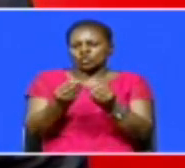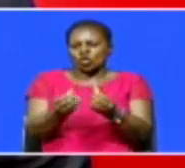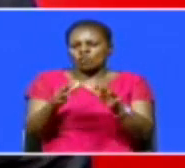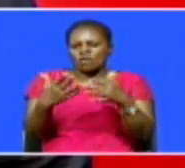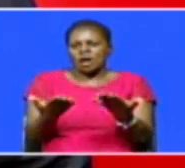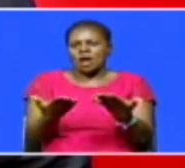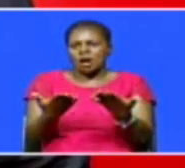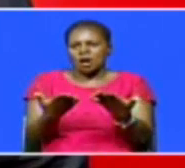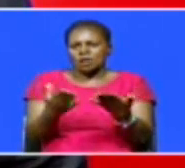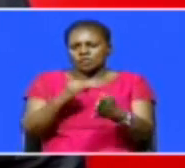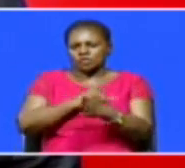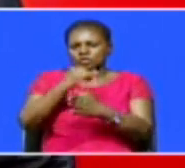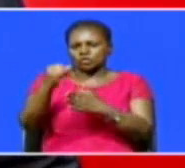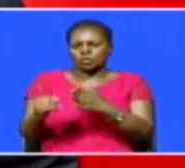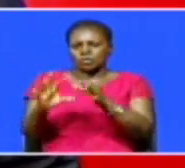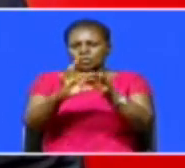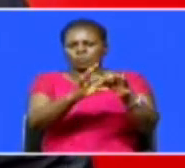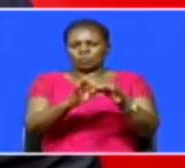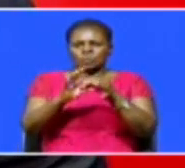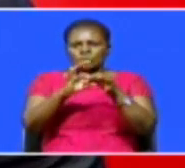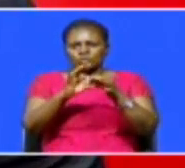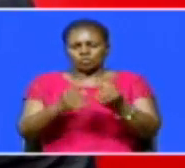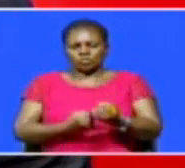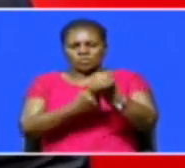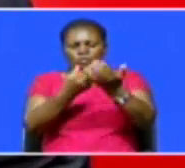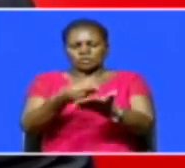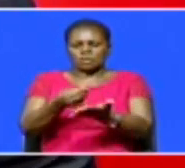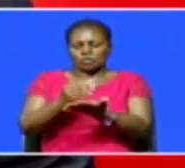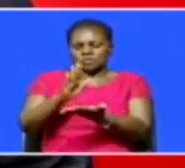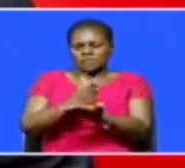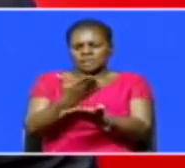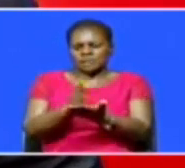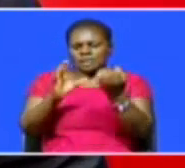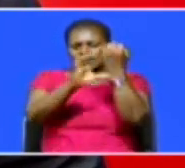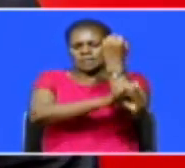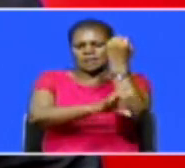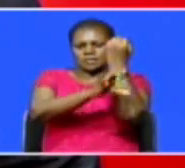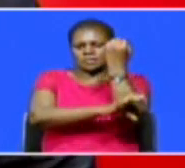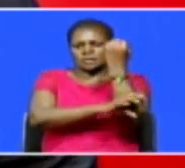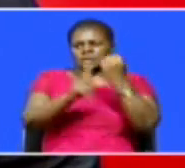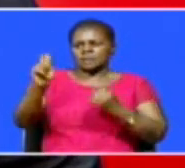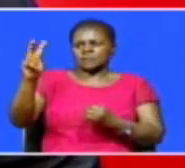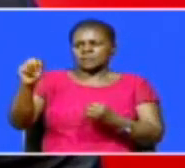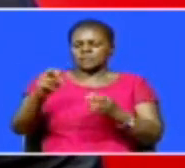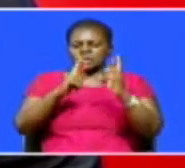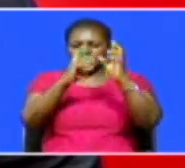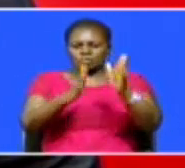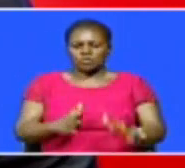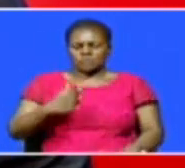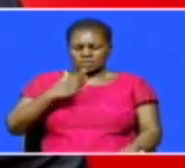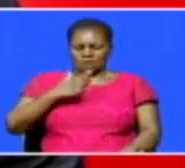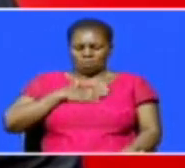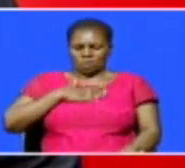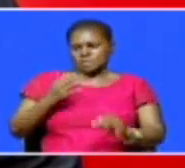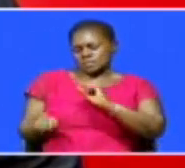Kenya Deposit Insurance Corporation has revealed measures to cushion the financial sector here in the country. As KTN's Noakip Kemboi now explains.